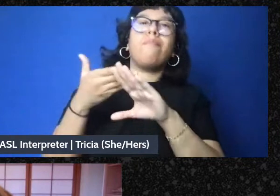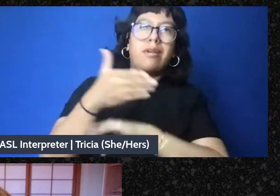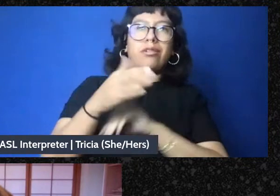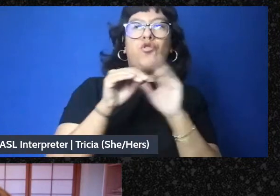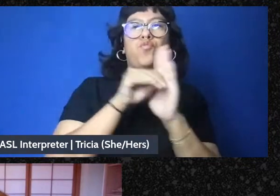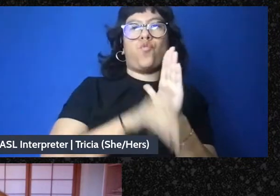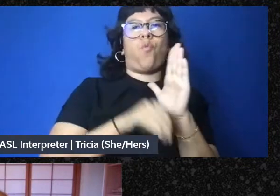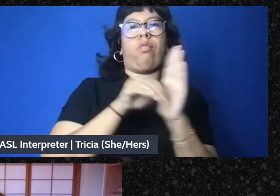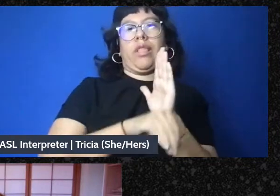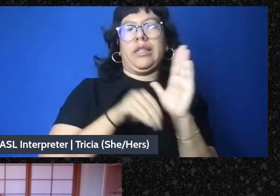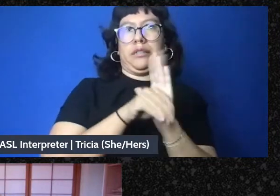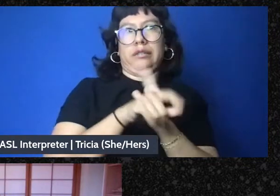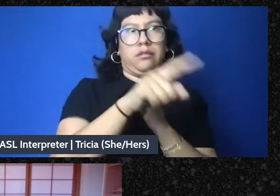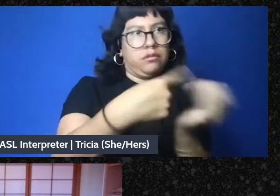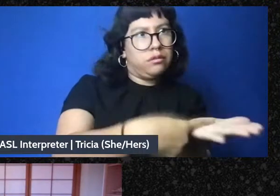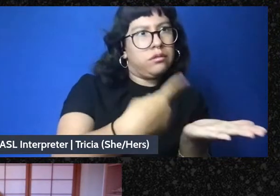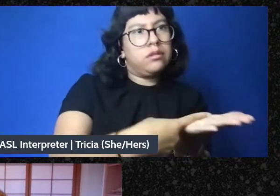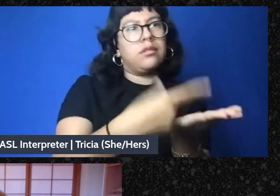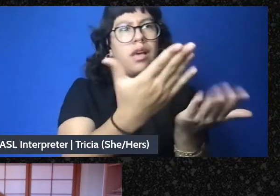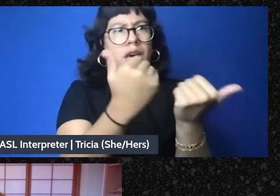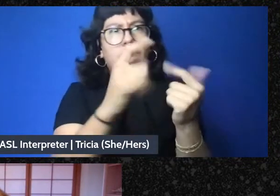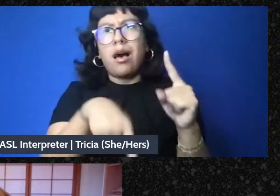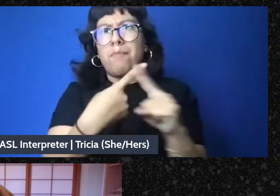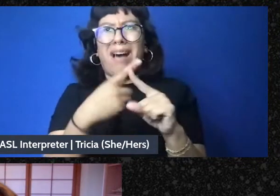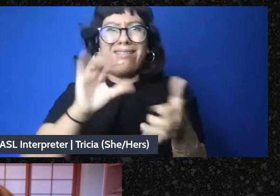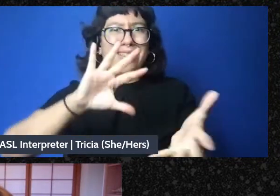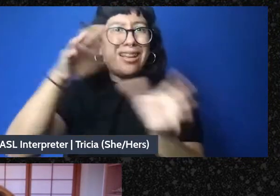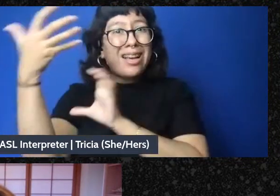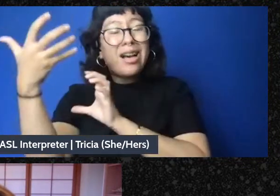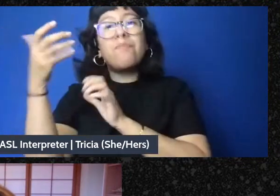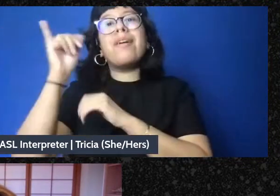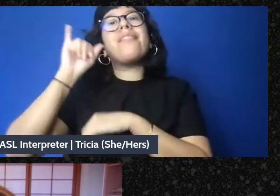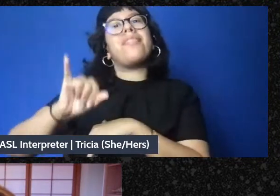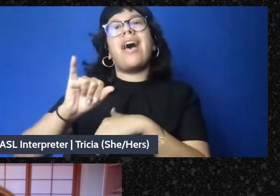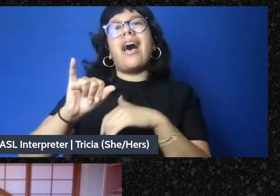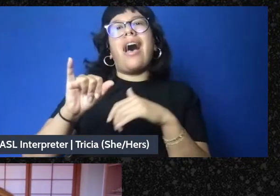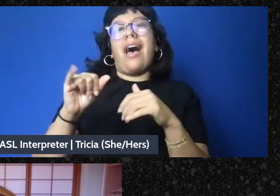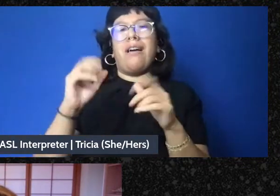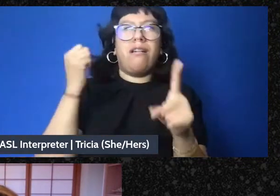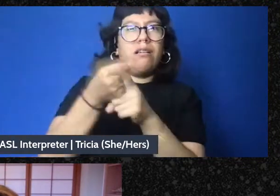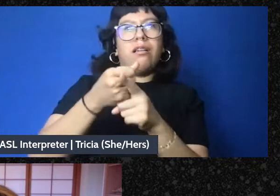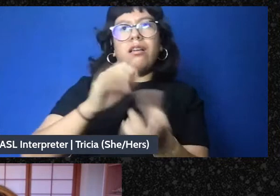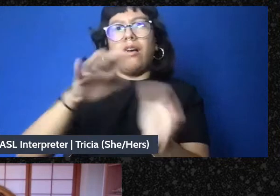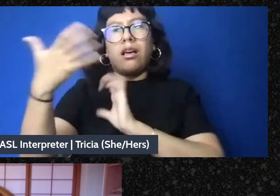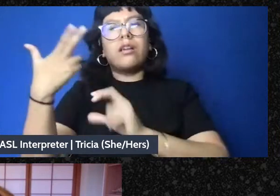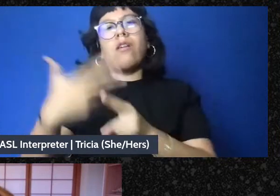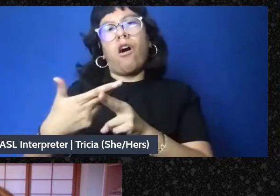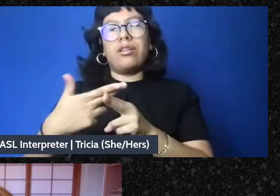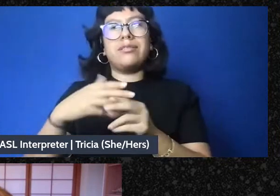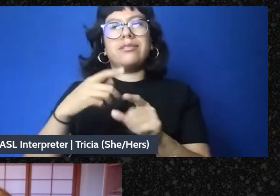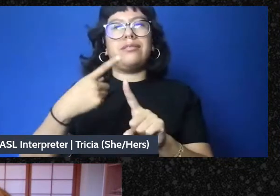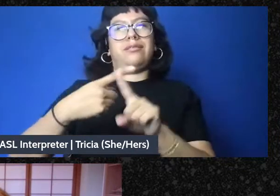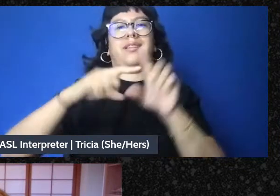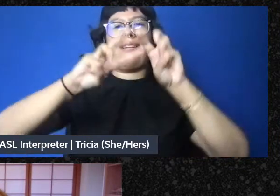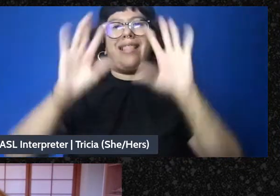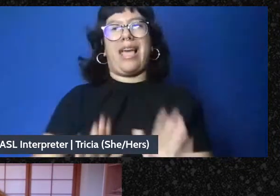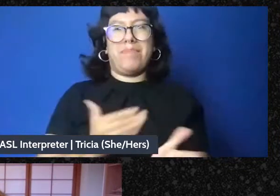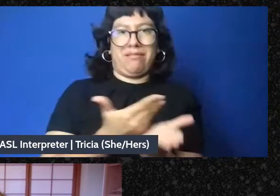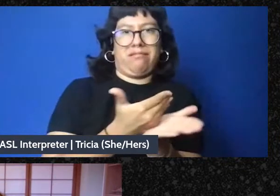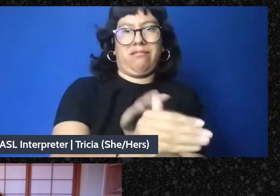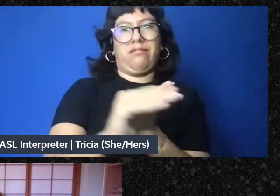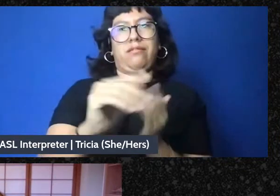understand as climate gentrification, right? But, you know, in fact was ethnic cleansing in New Orleans after Katrina.